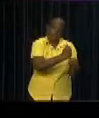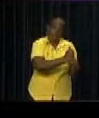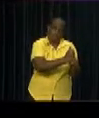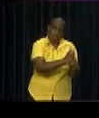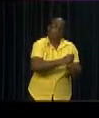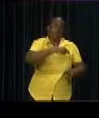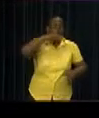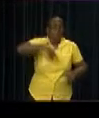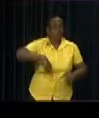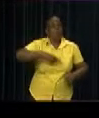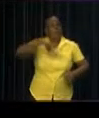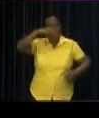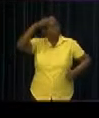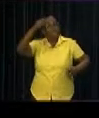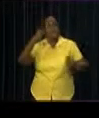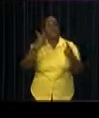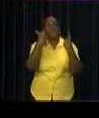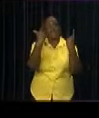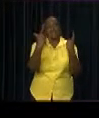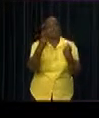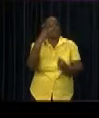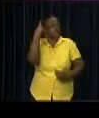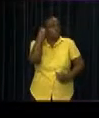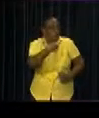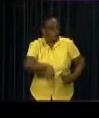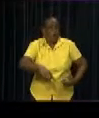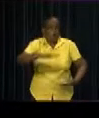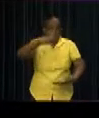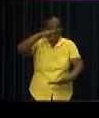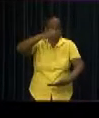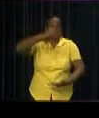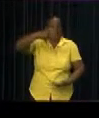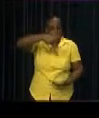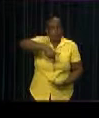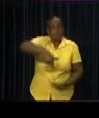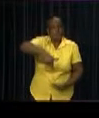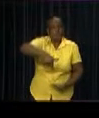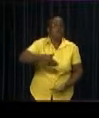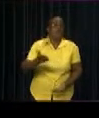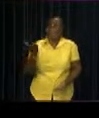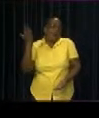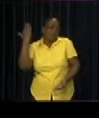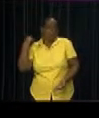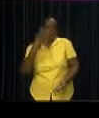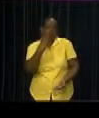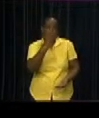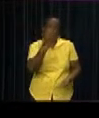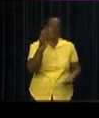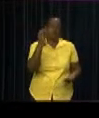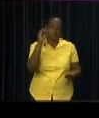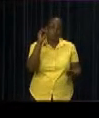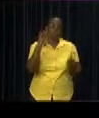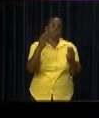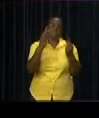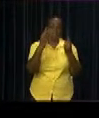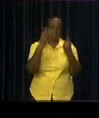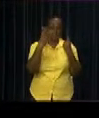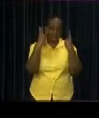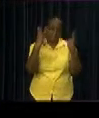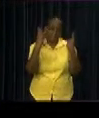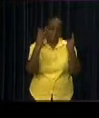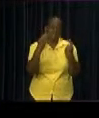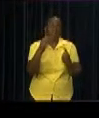16,200 barrels of oil are produced daily, and gradually this production will be increased to 17